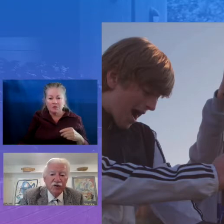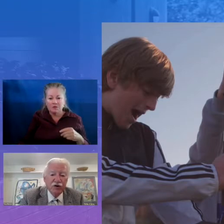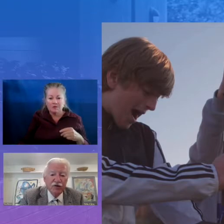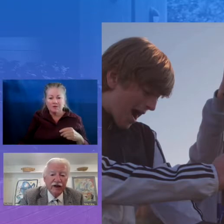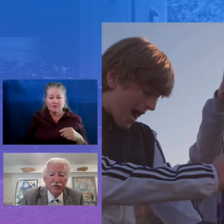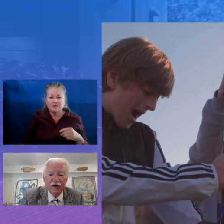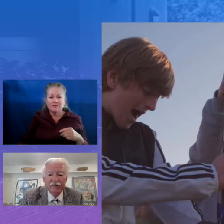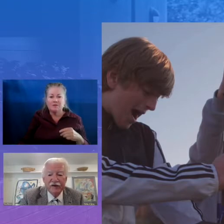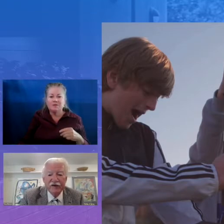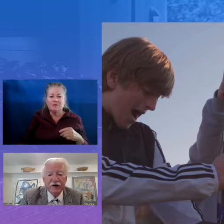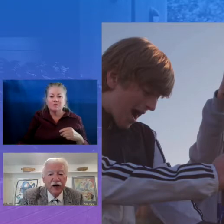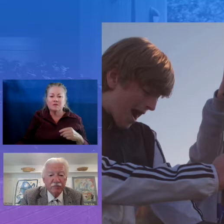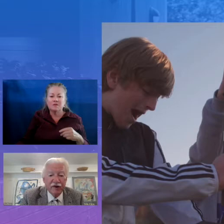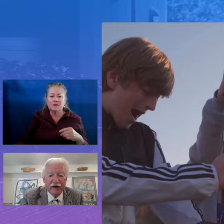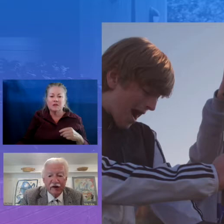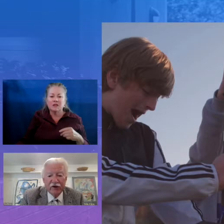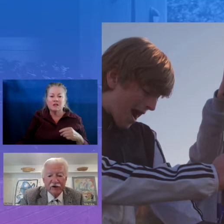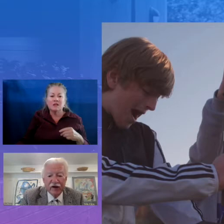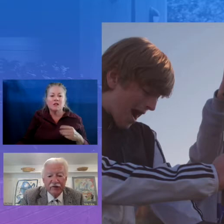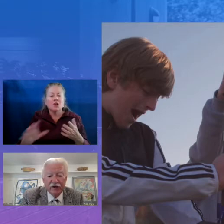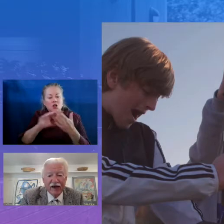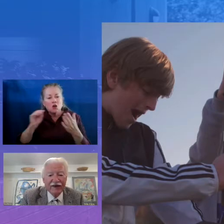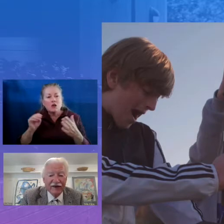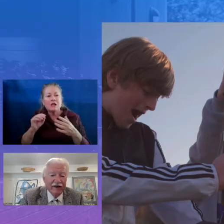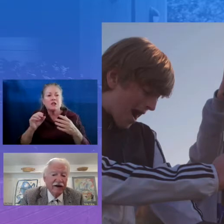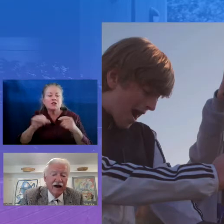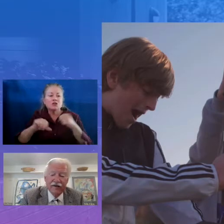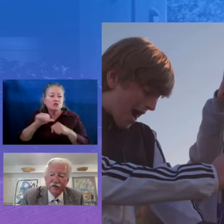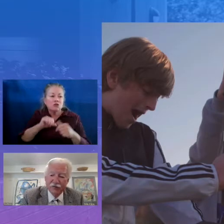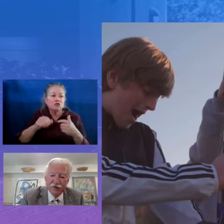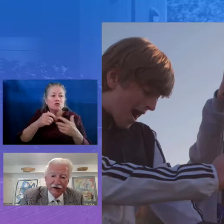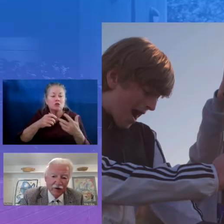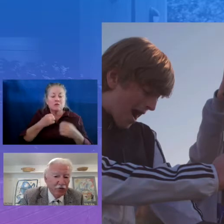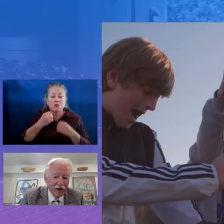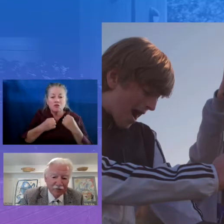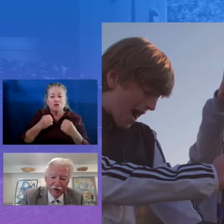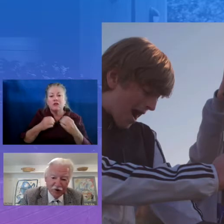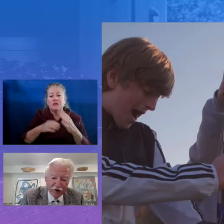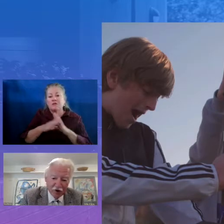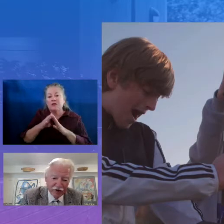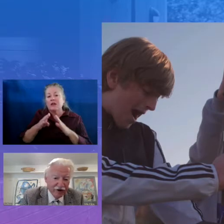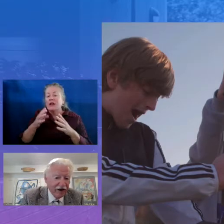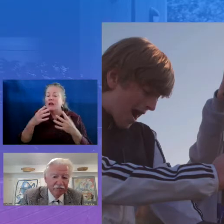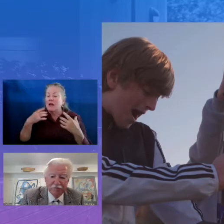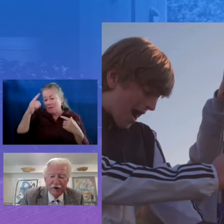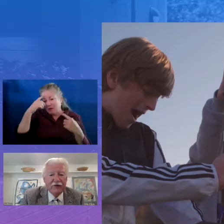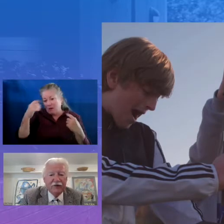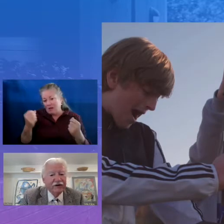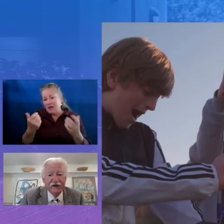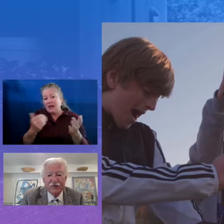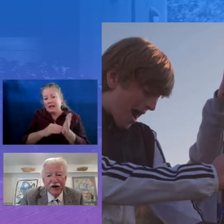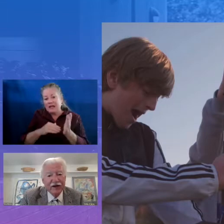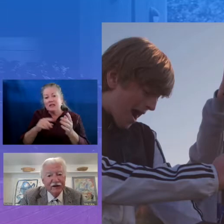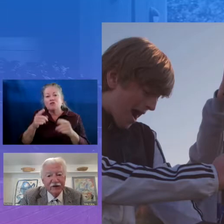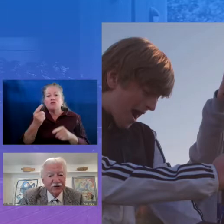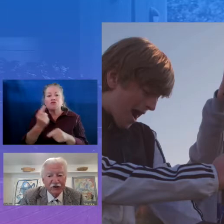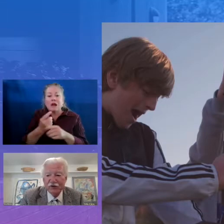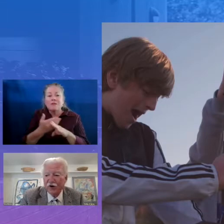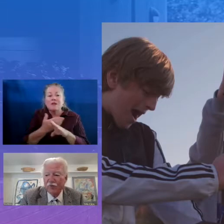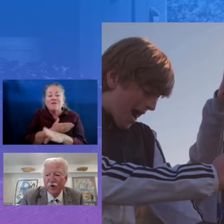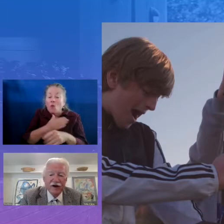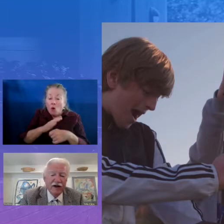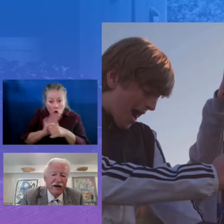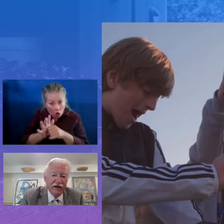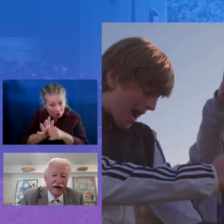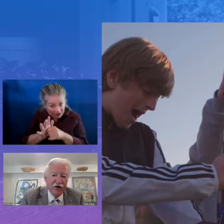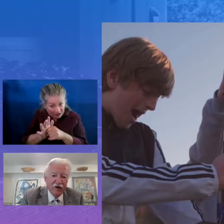social-emotional development, physical, and mental health and safety. Again, this was done right before COVID, but these findings are so,